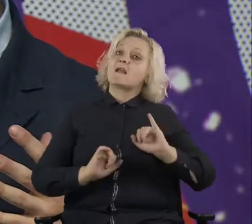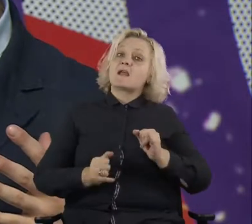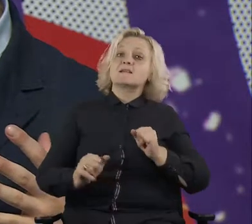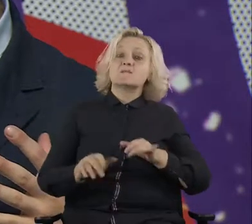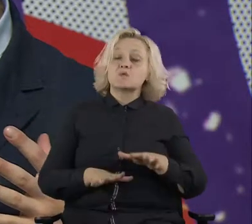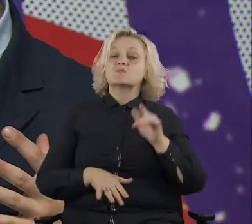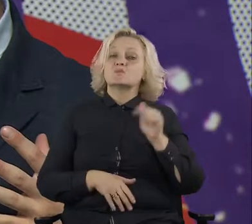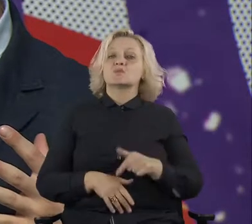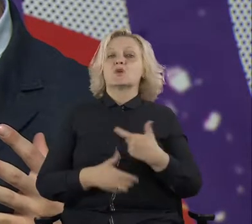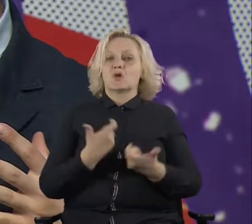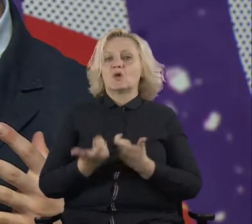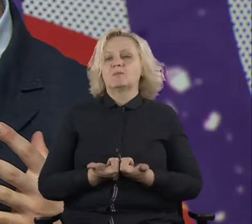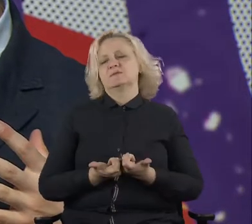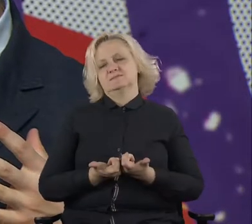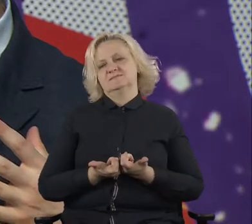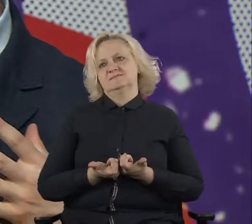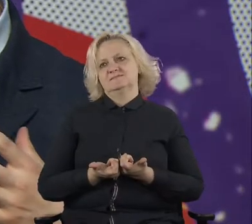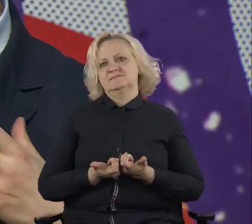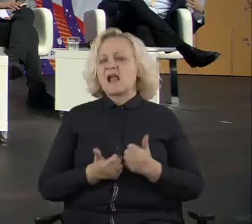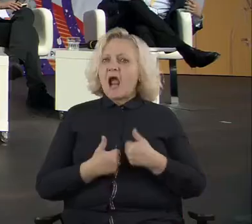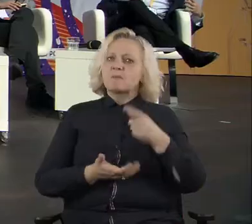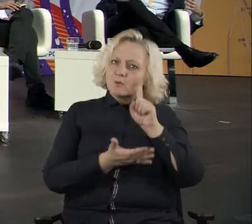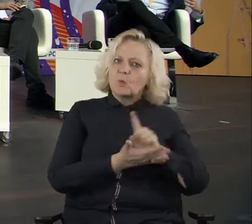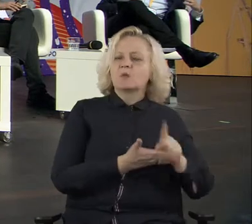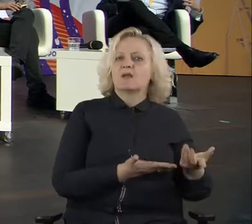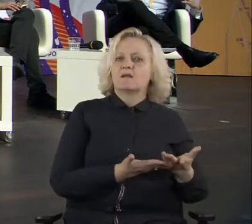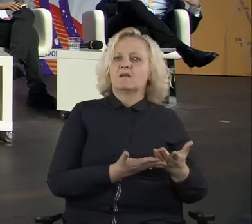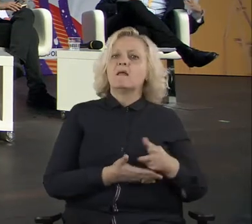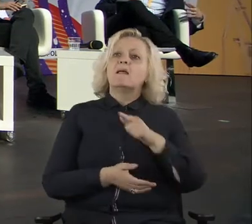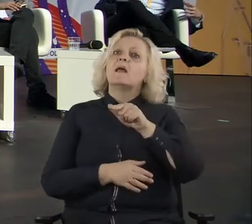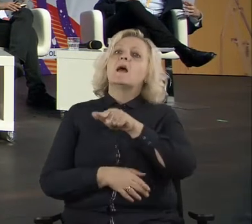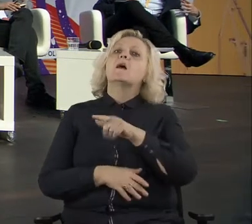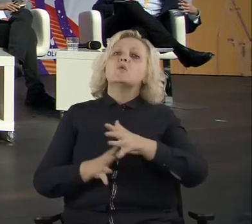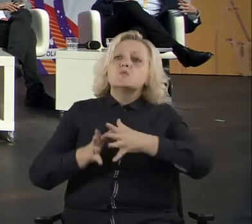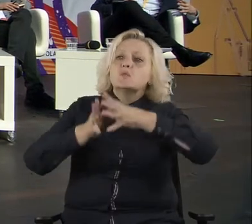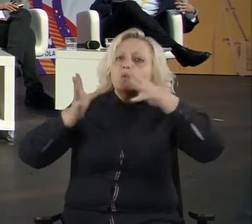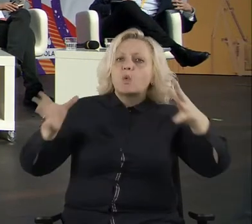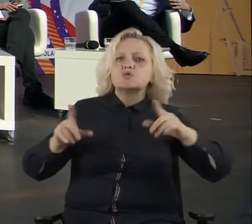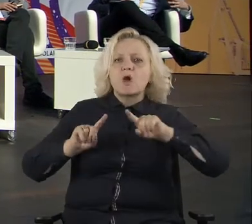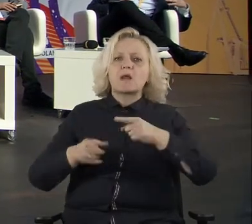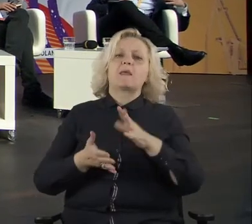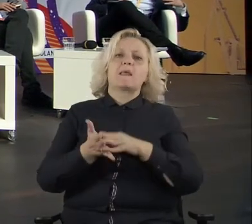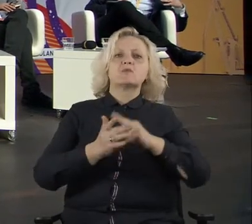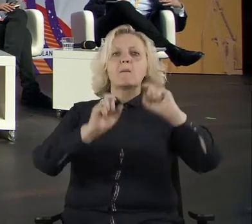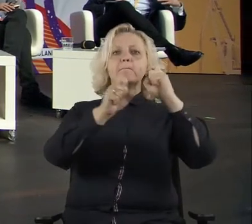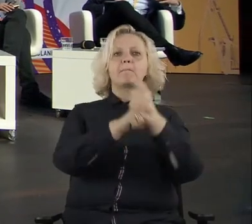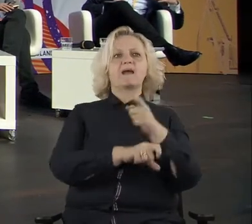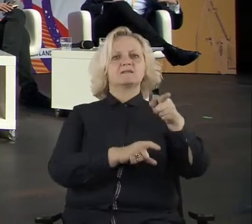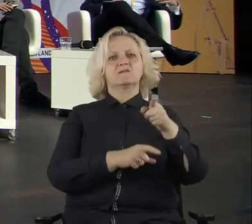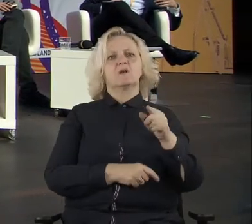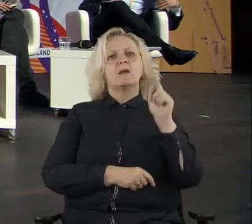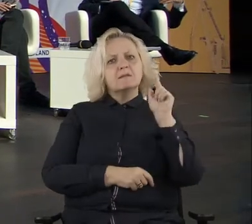great organization as a state, how to, and how to make sure that it's going to be inclusive. Um, that is going to